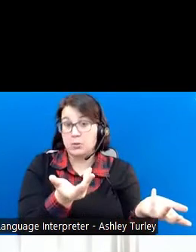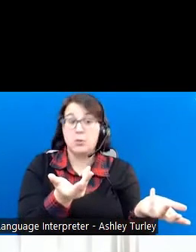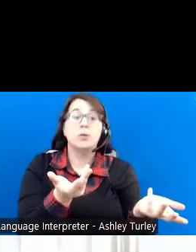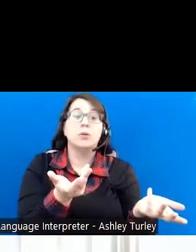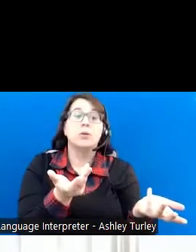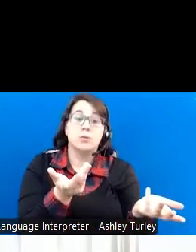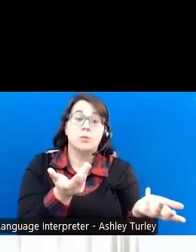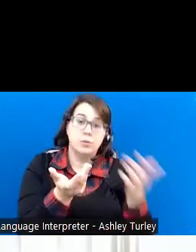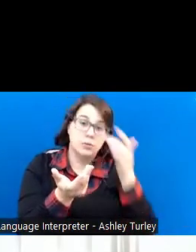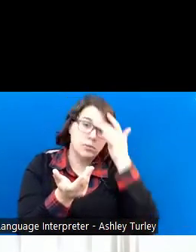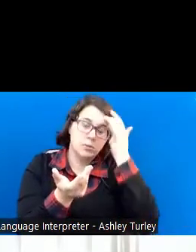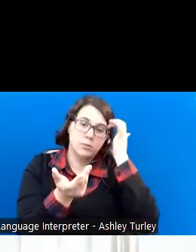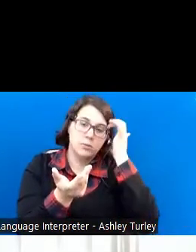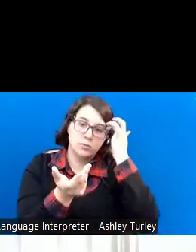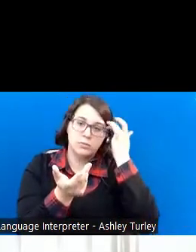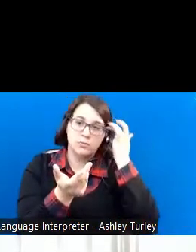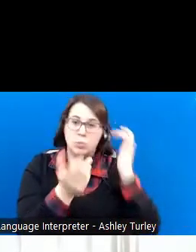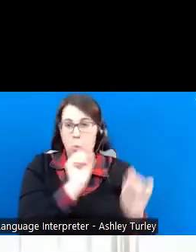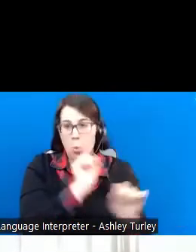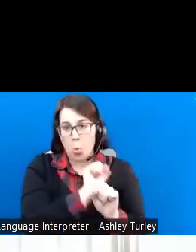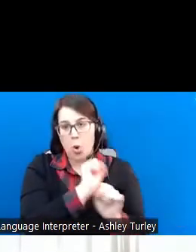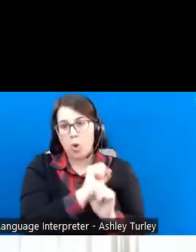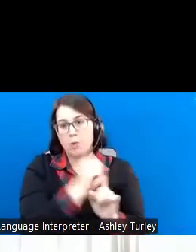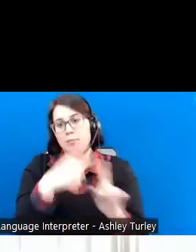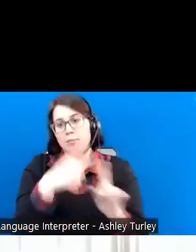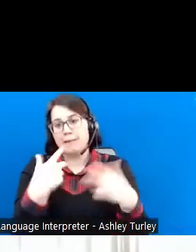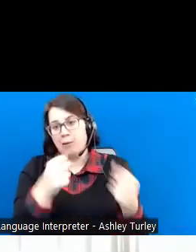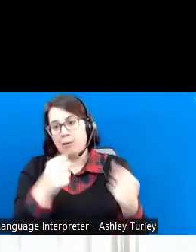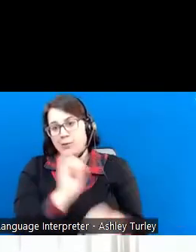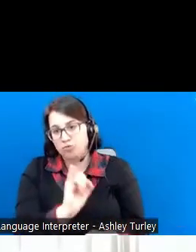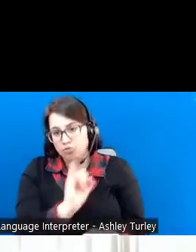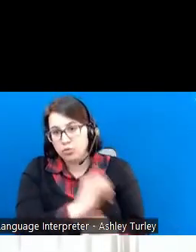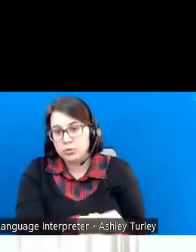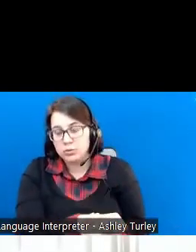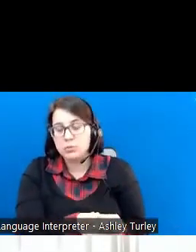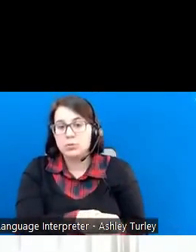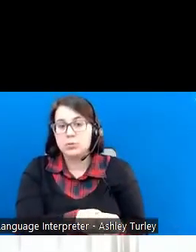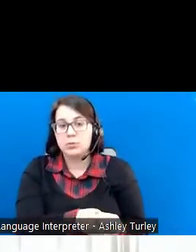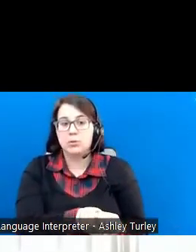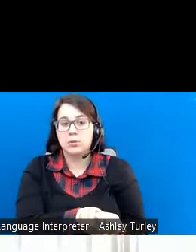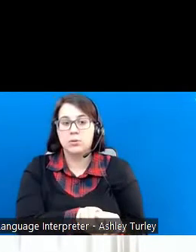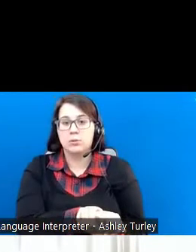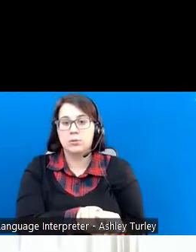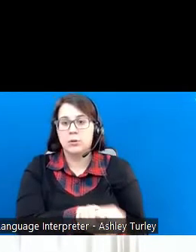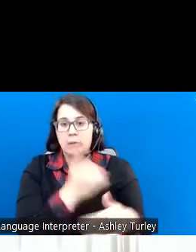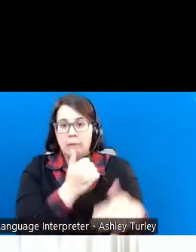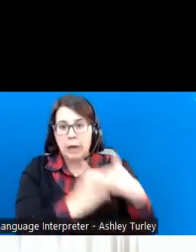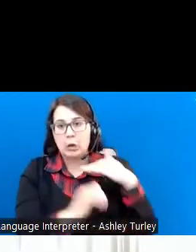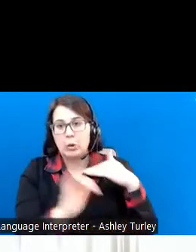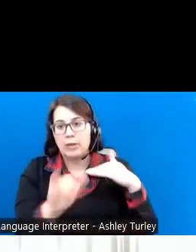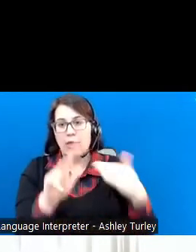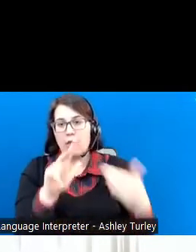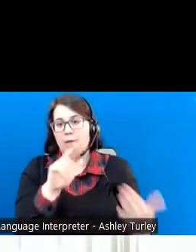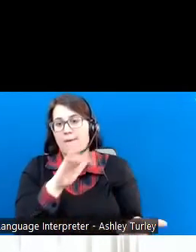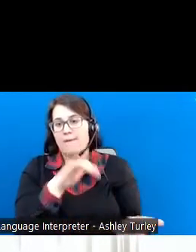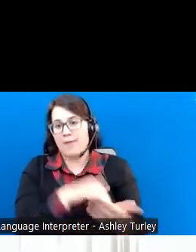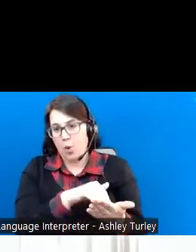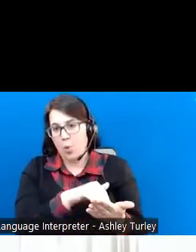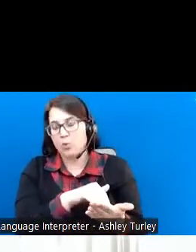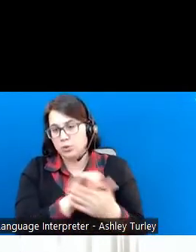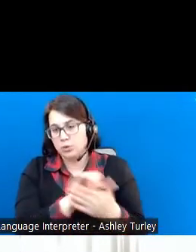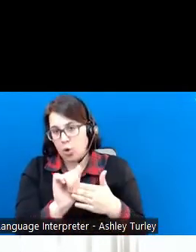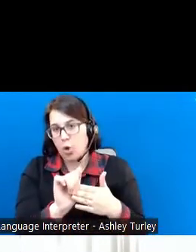work and keep their health insurance and work just under that $35,000 a year